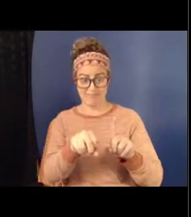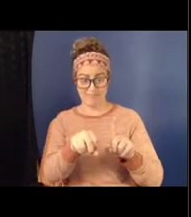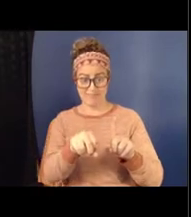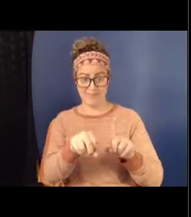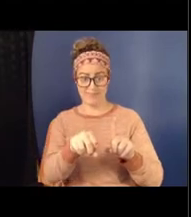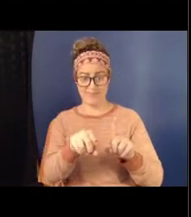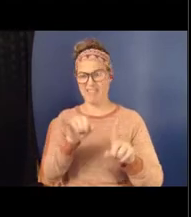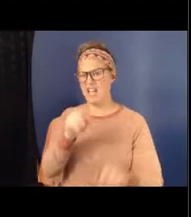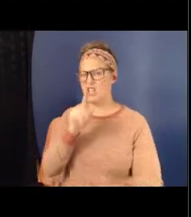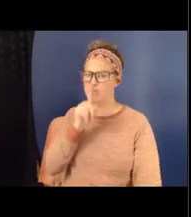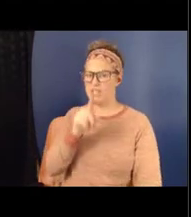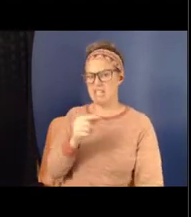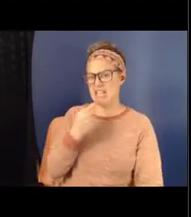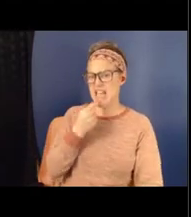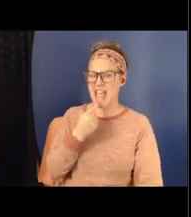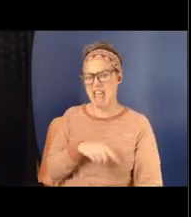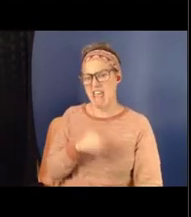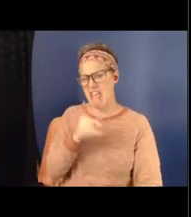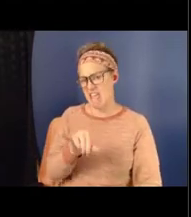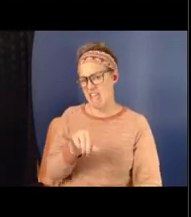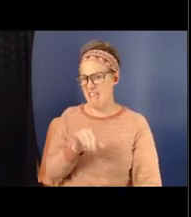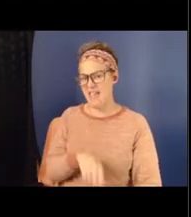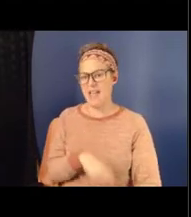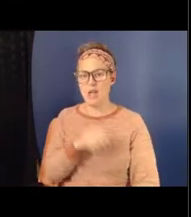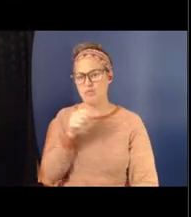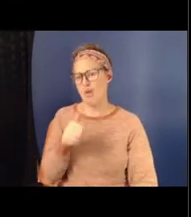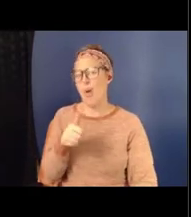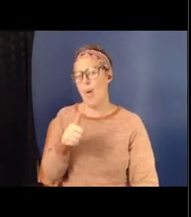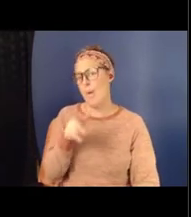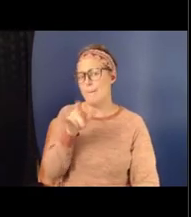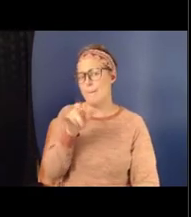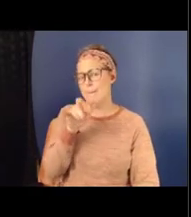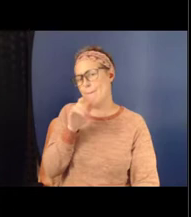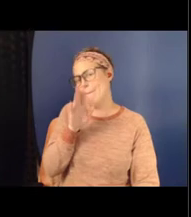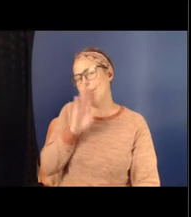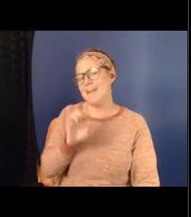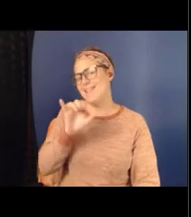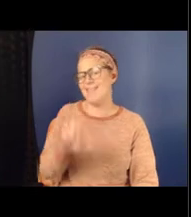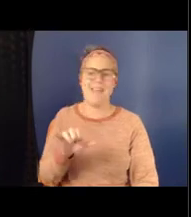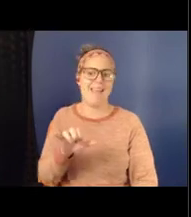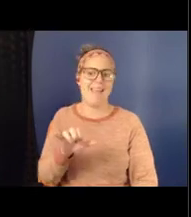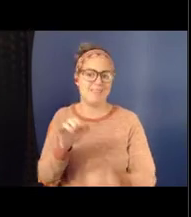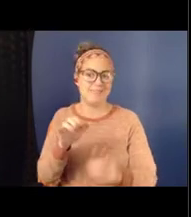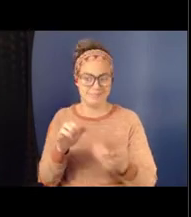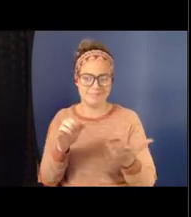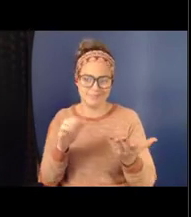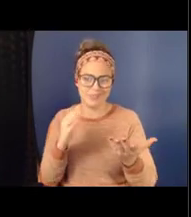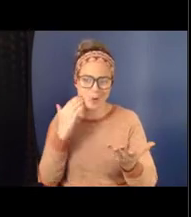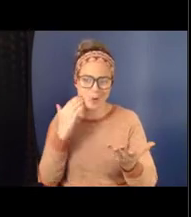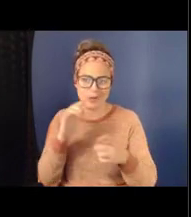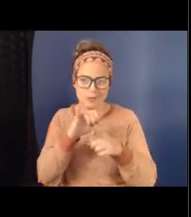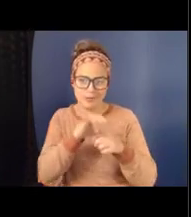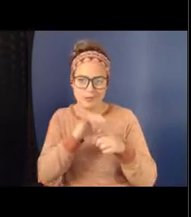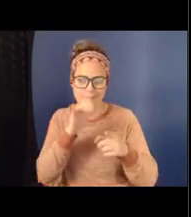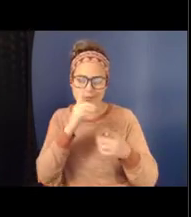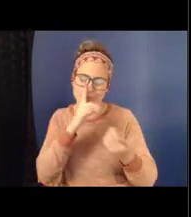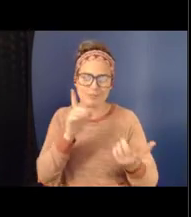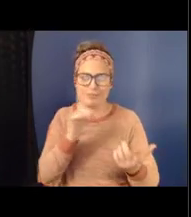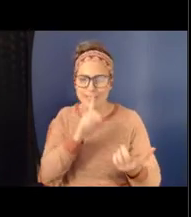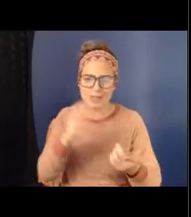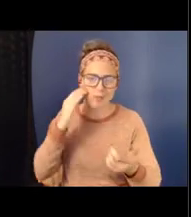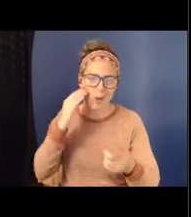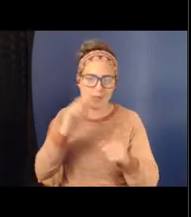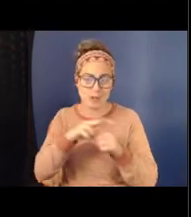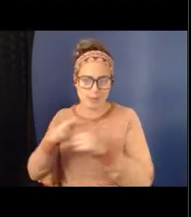gay, don't be this, and you can imagine the terminology, on a regular basis. But we also see that the females